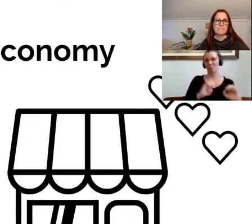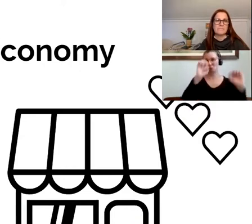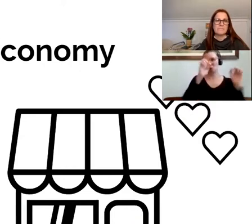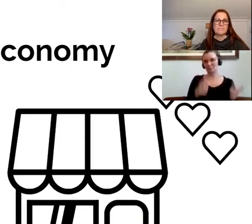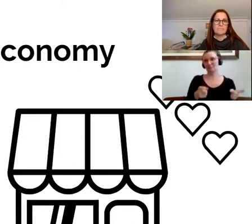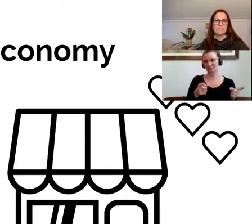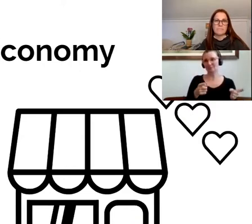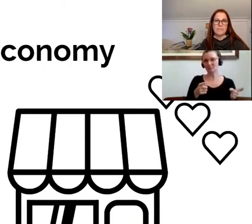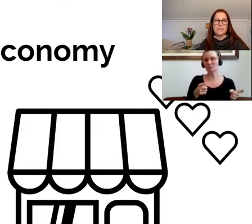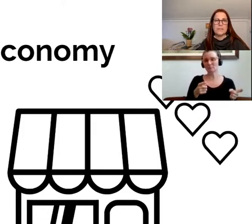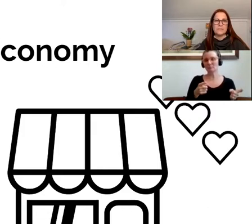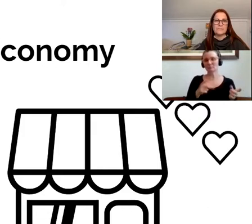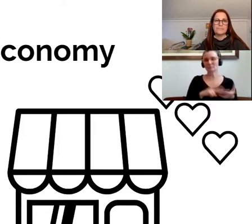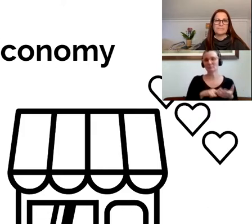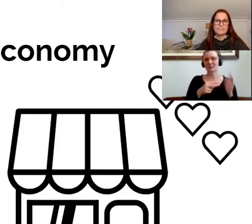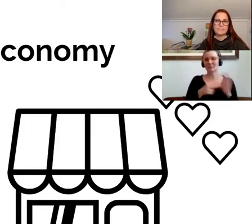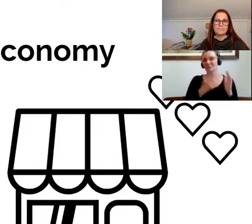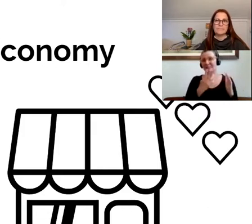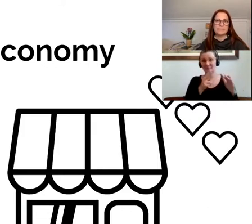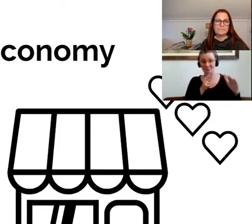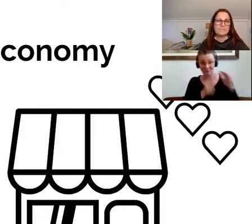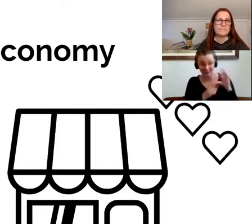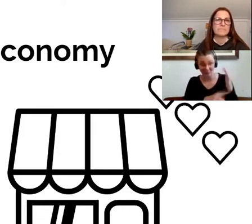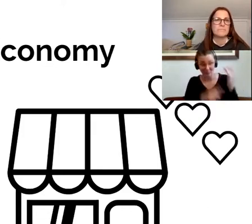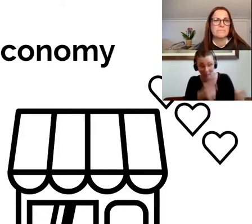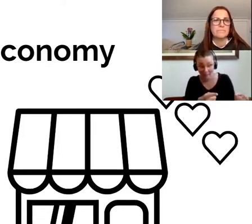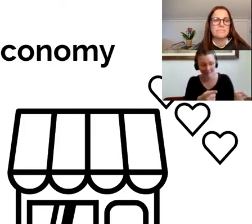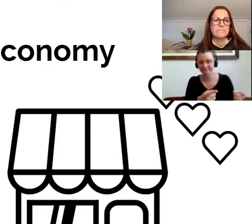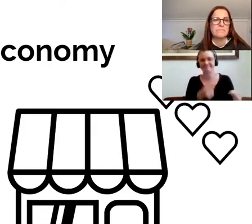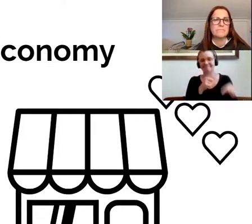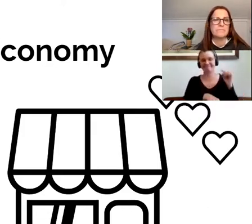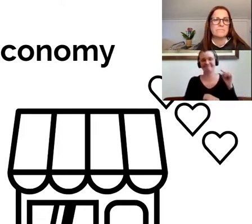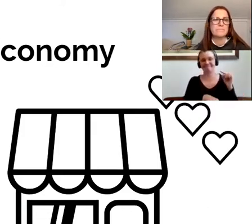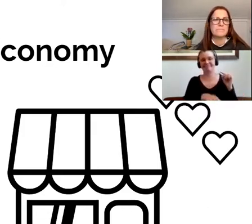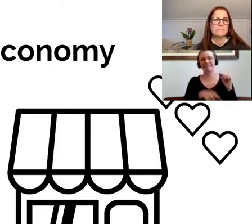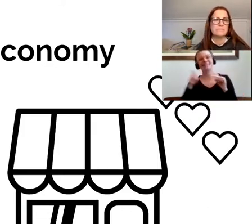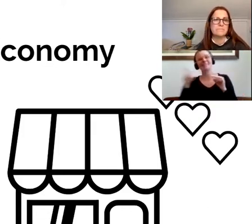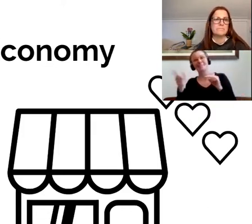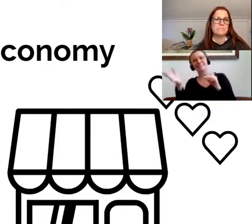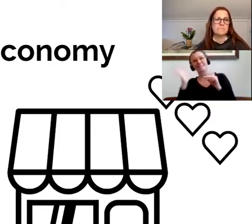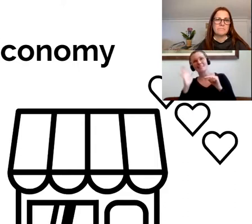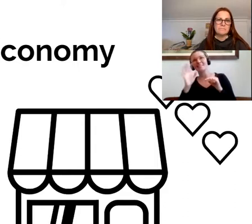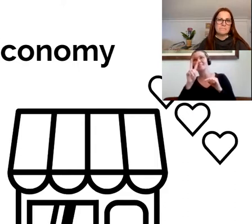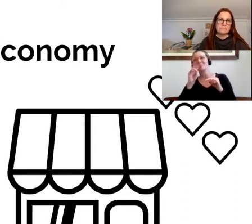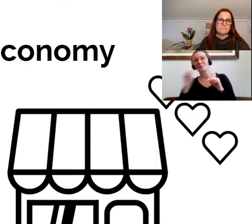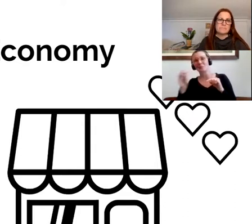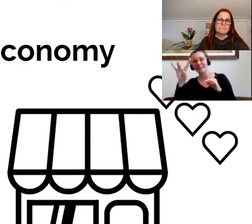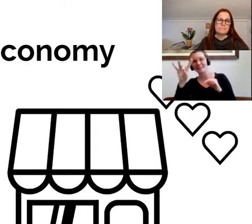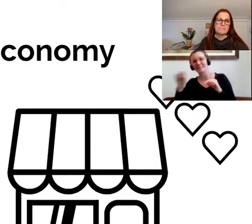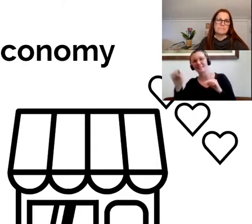conditions now are much more unpredictable. During the financial crisis, driven by a collapse in the financing and banking industry,